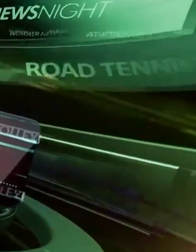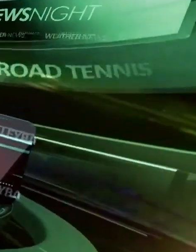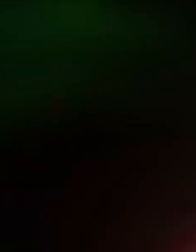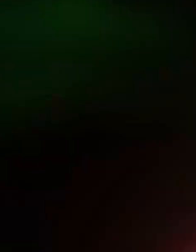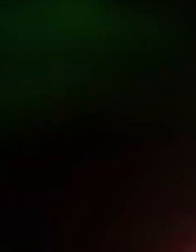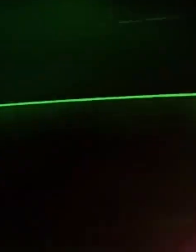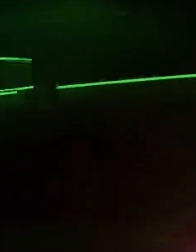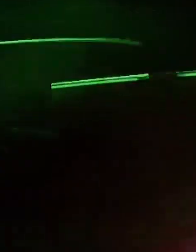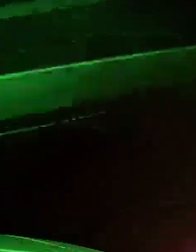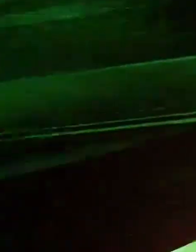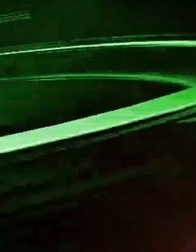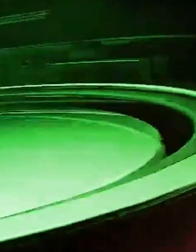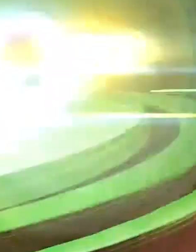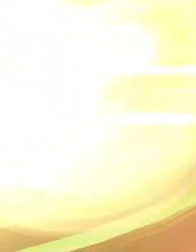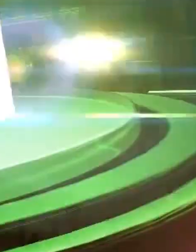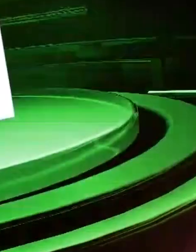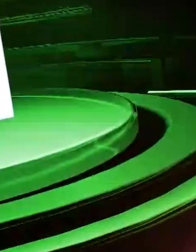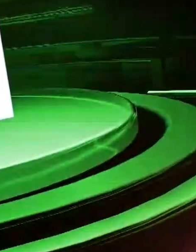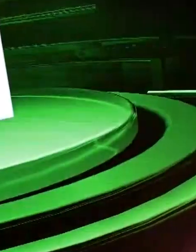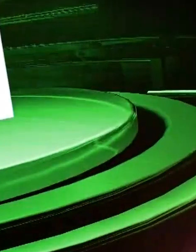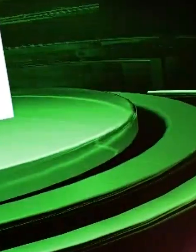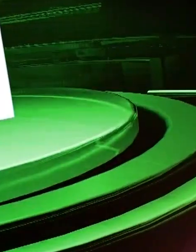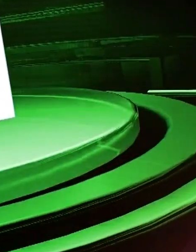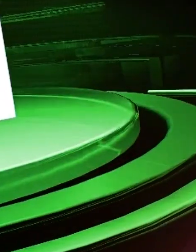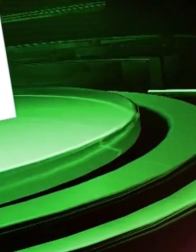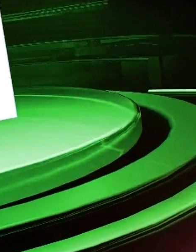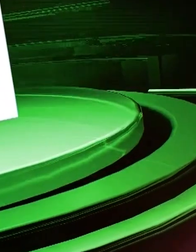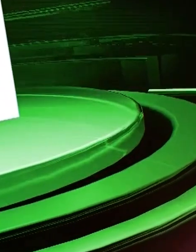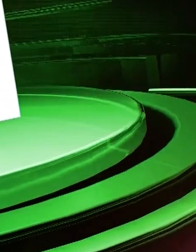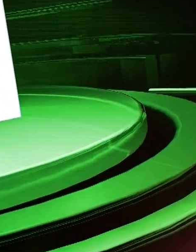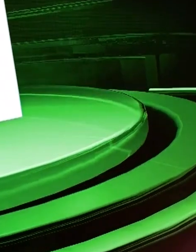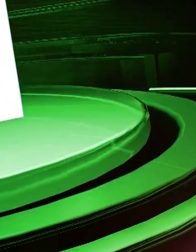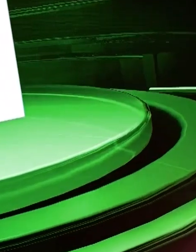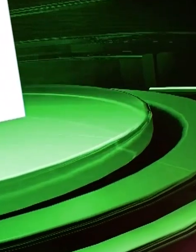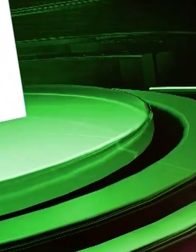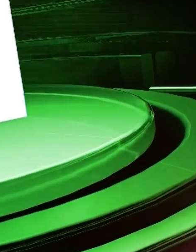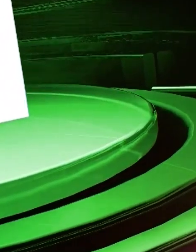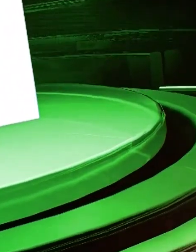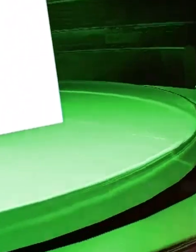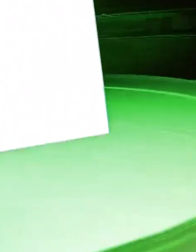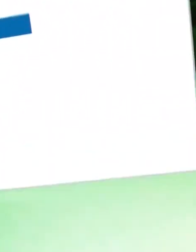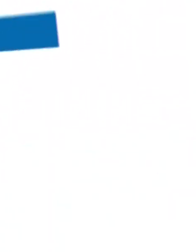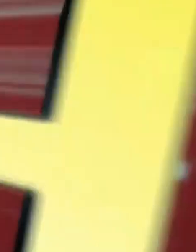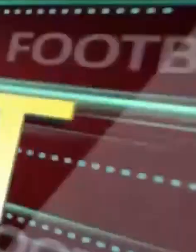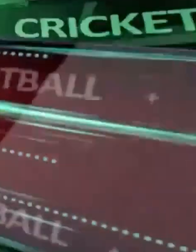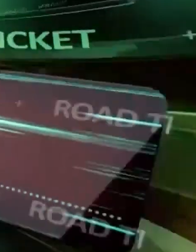brought to you with the compliments of Great Health Works, agents for MegaXL.